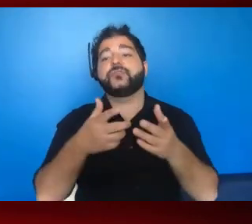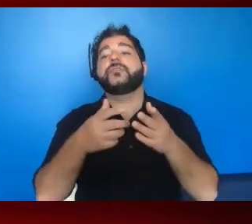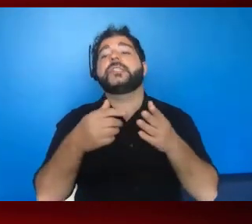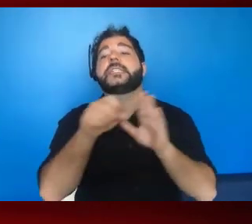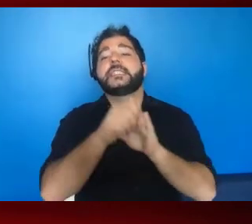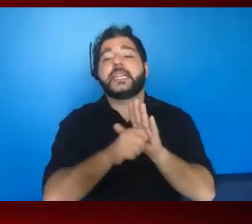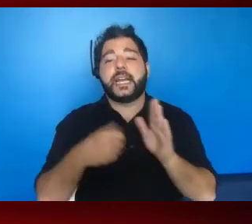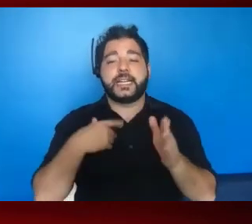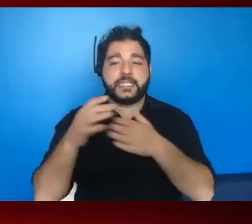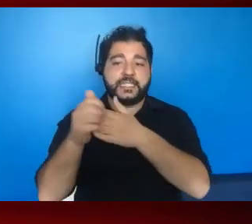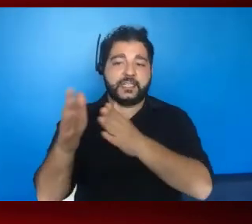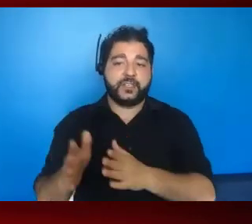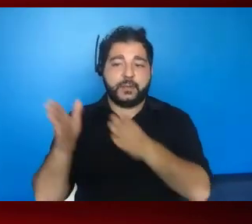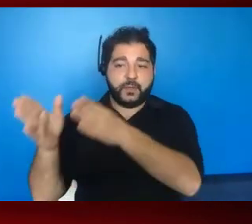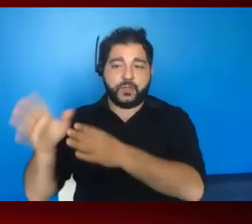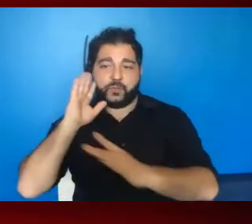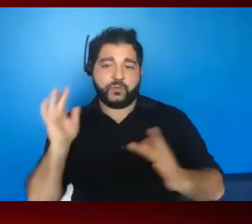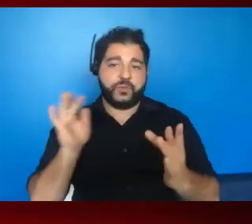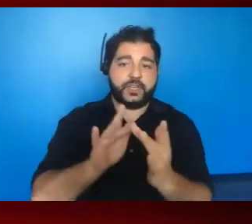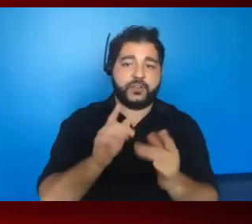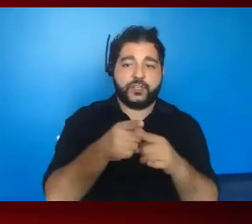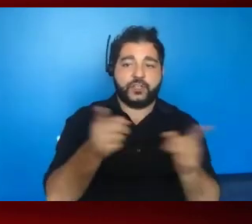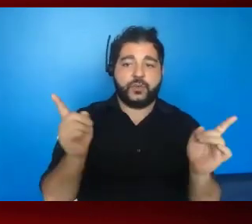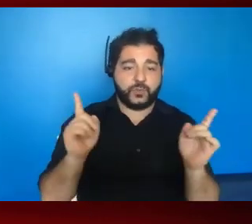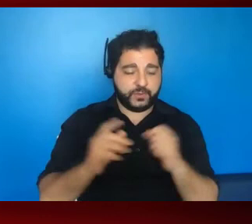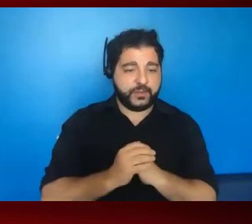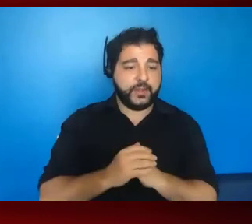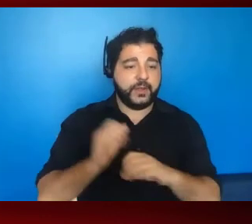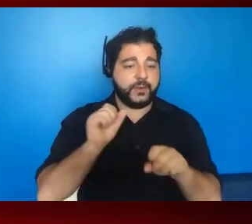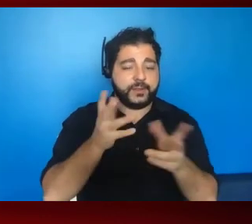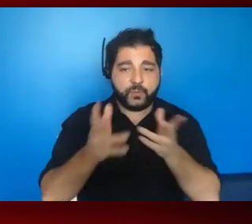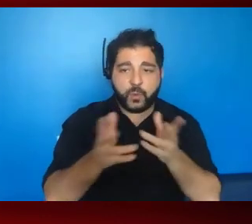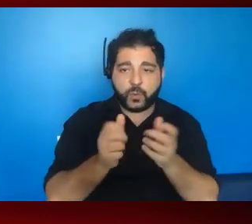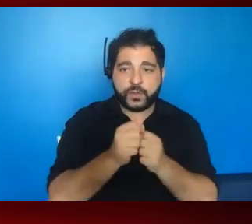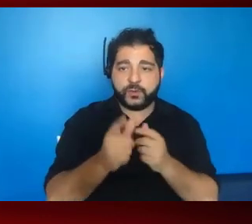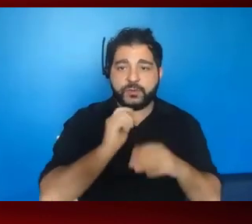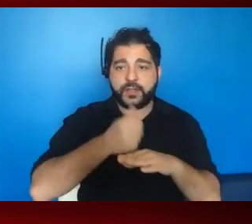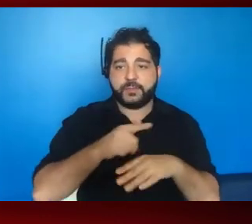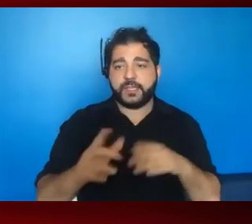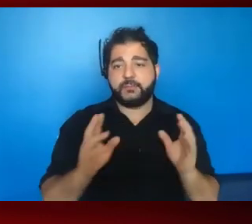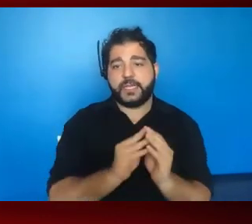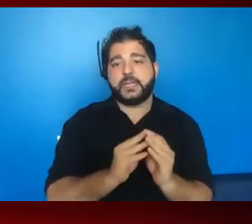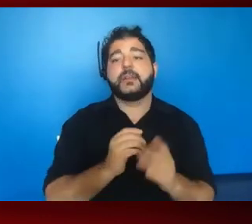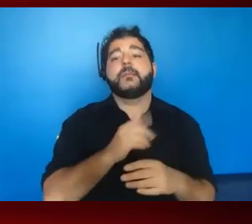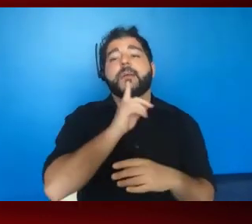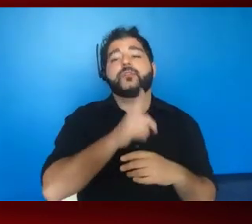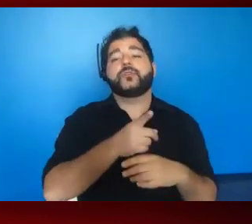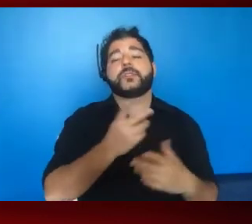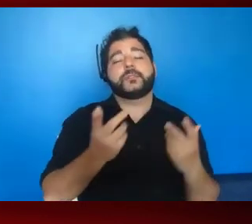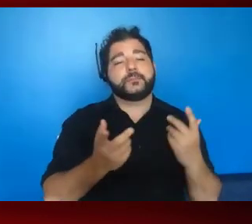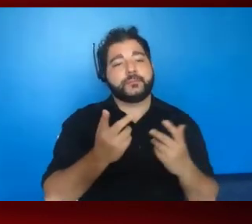person hopefully will reach out to you, um, and, and, and work with you to get the meeting set up and make sure that, um,